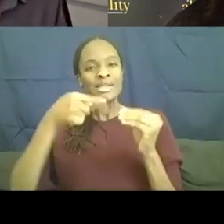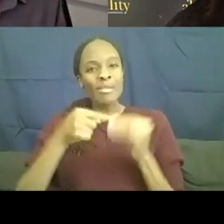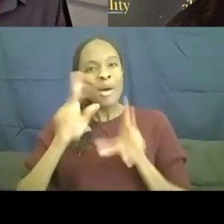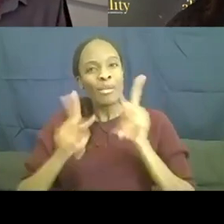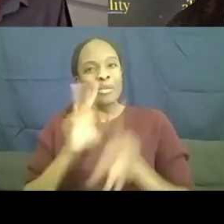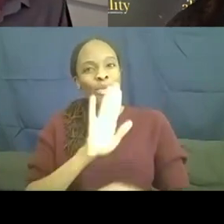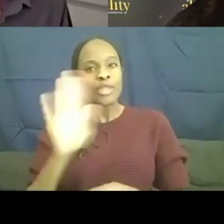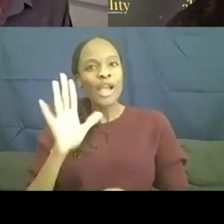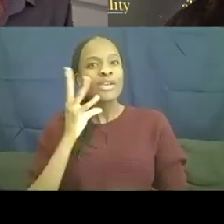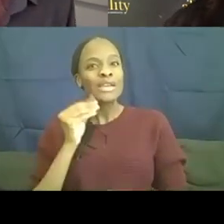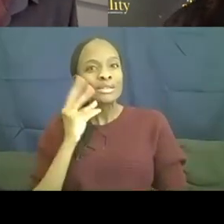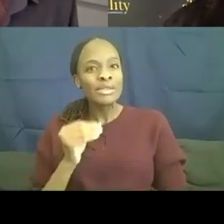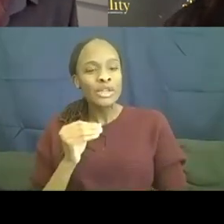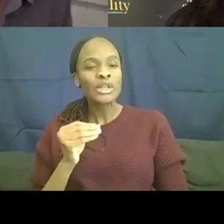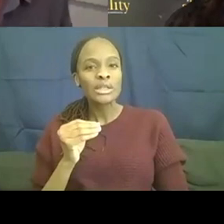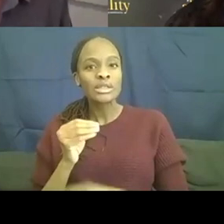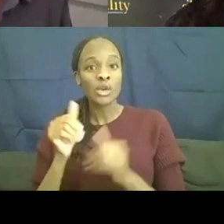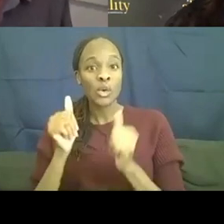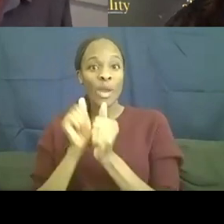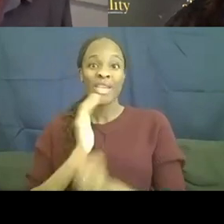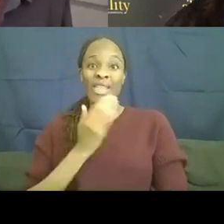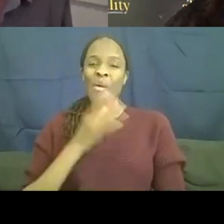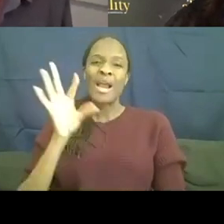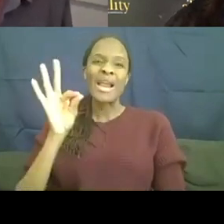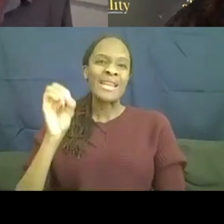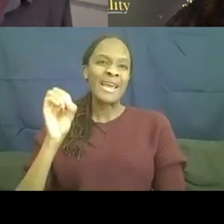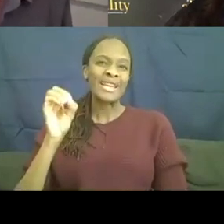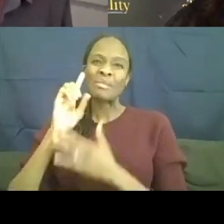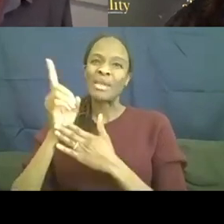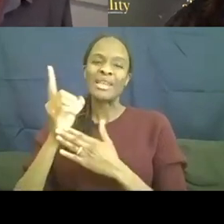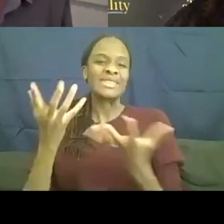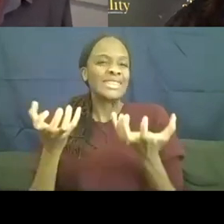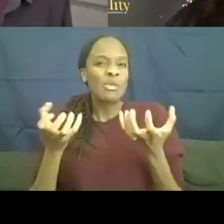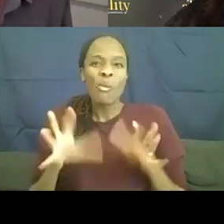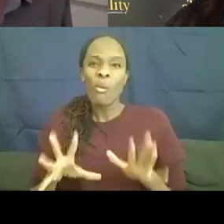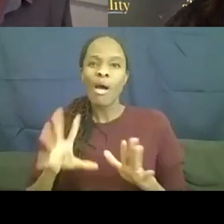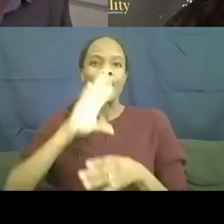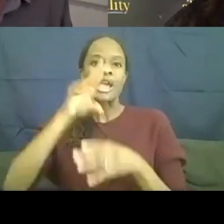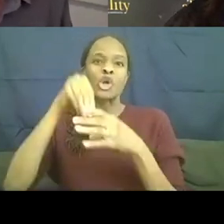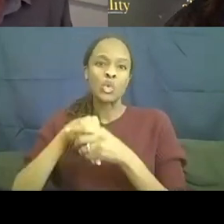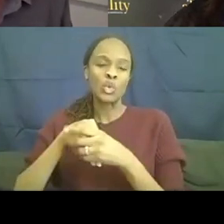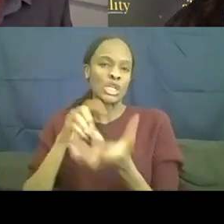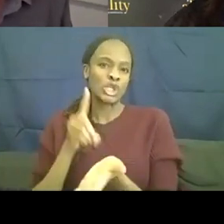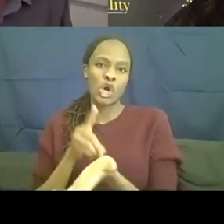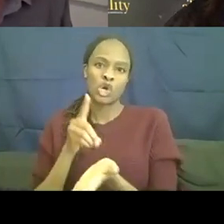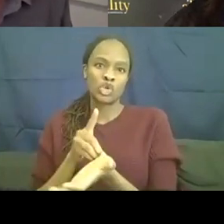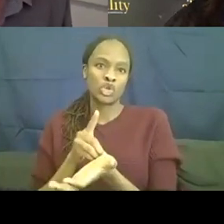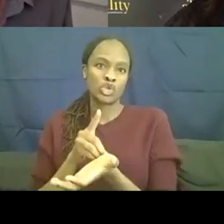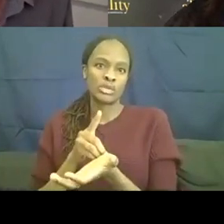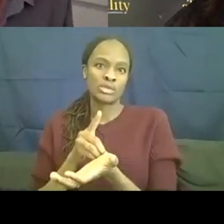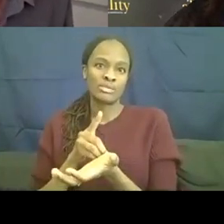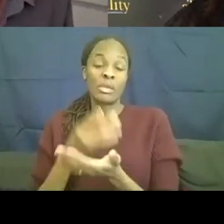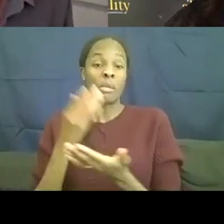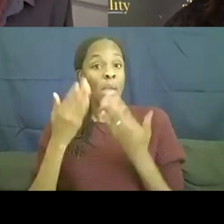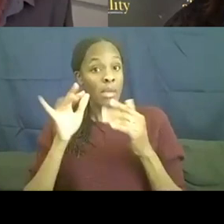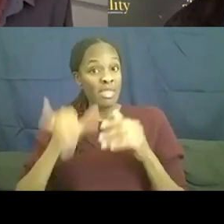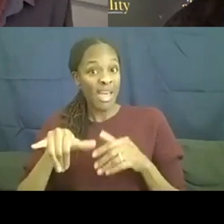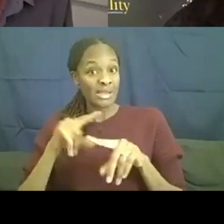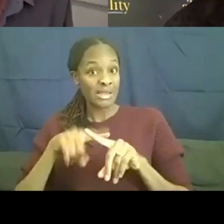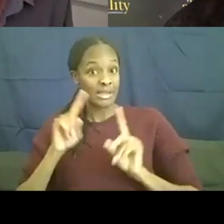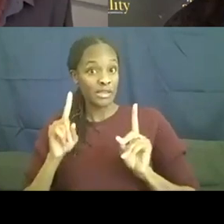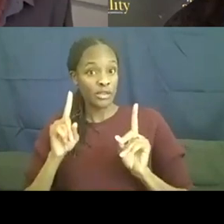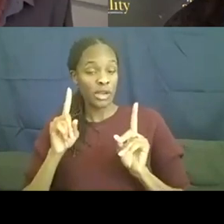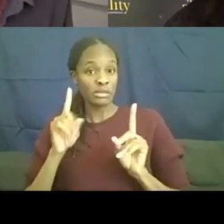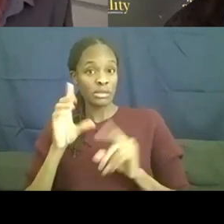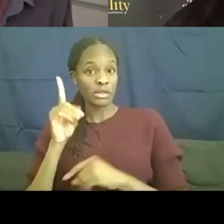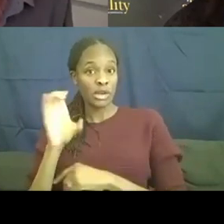didn't, in our 90 minutes, we didn't want to include doctors. Um, that, that, that could be a different documentary. This was going to be the lived